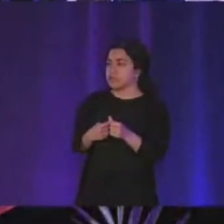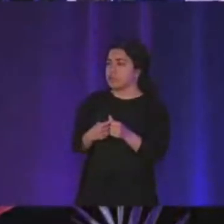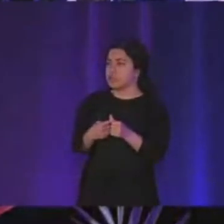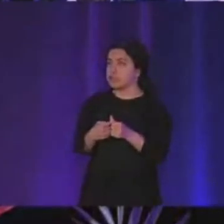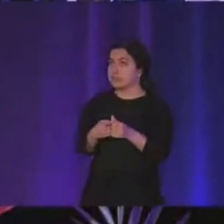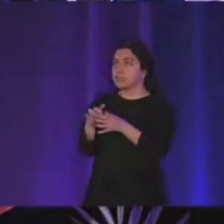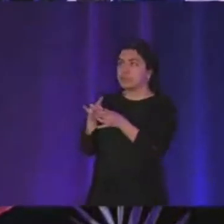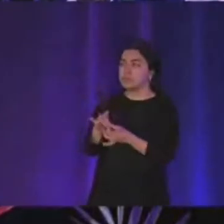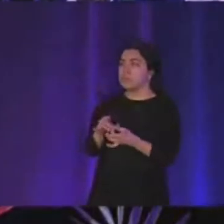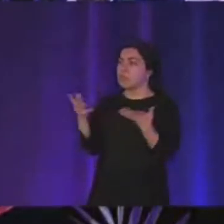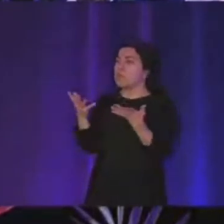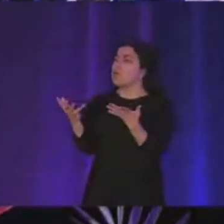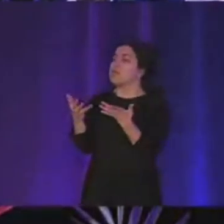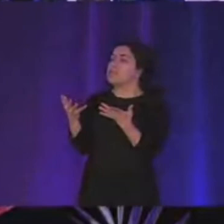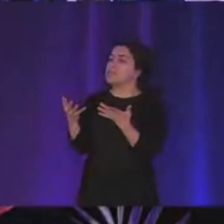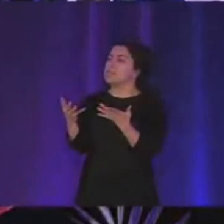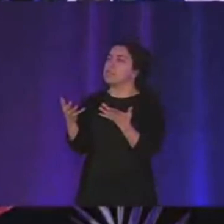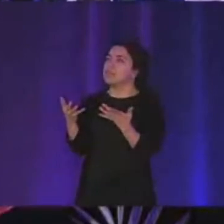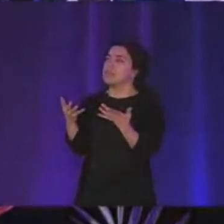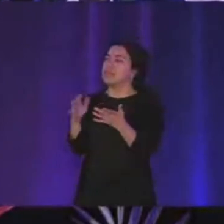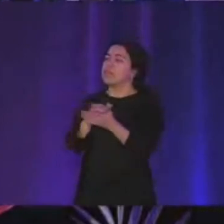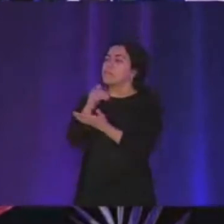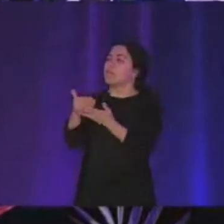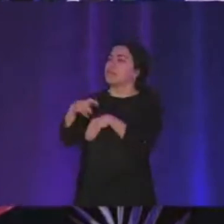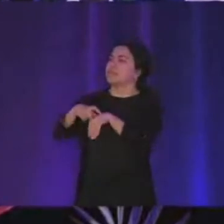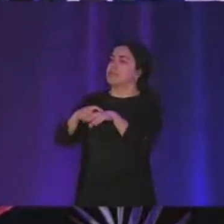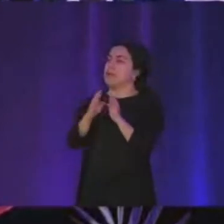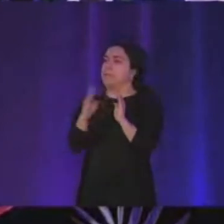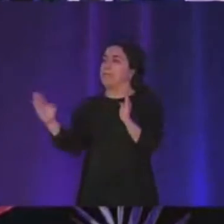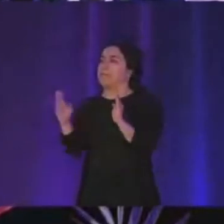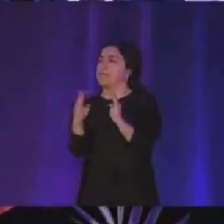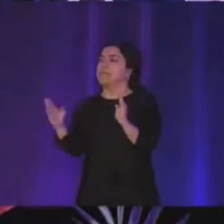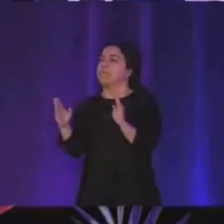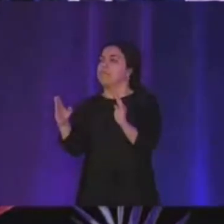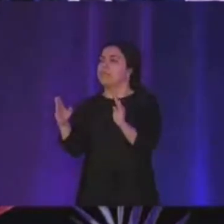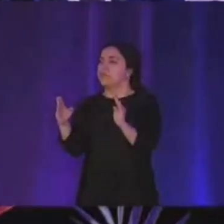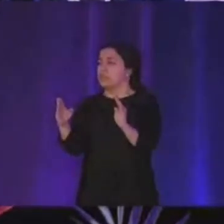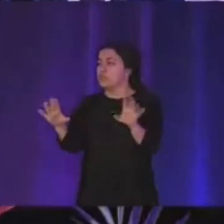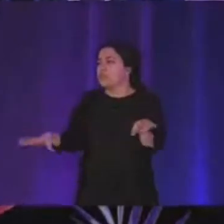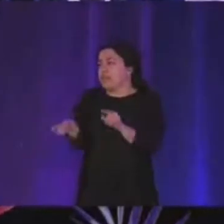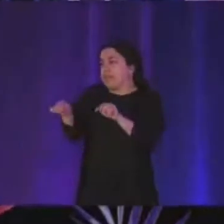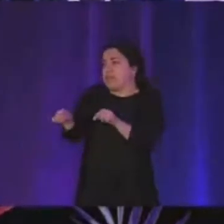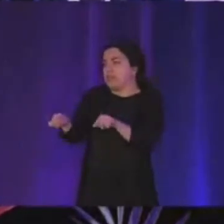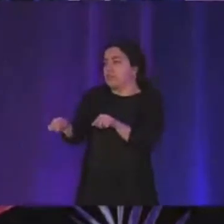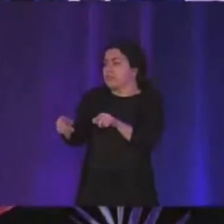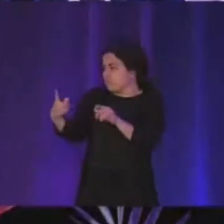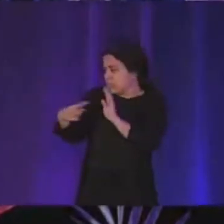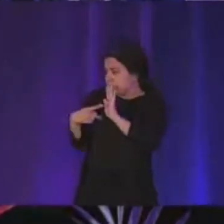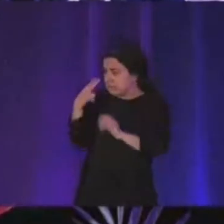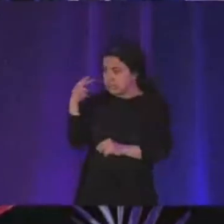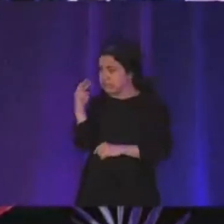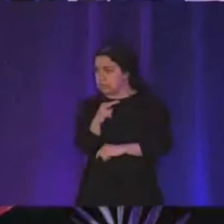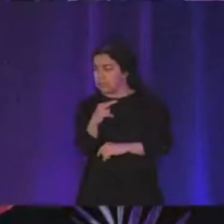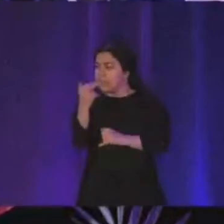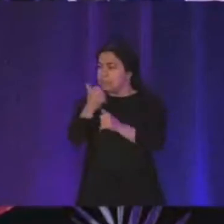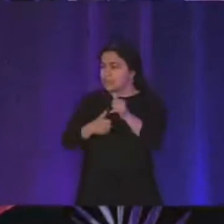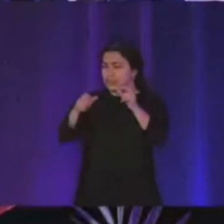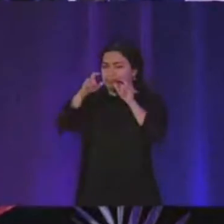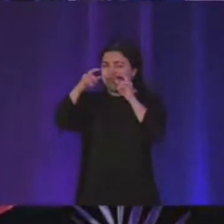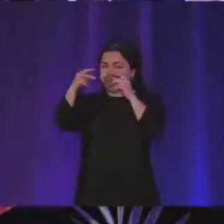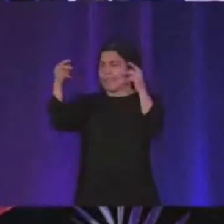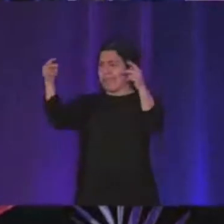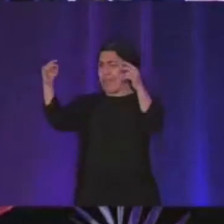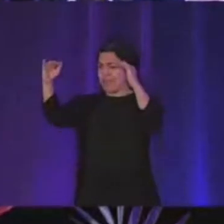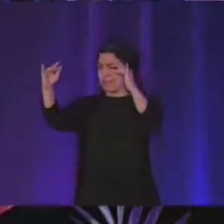terms of like what is the amount of time spent in this so if you can see like each line is like i don't know like